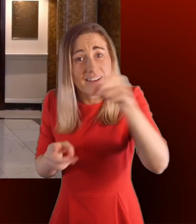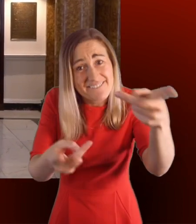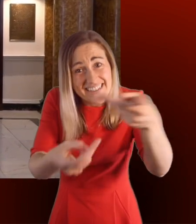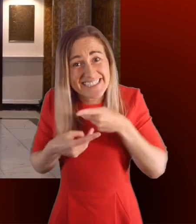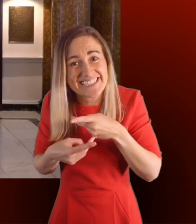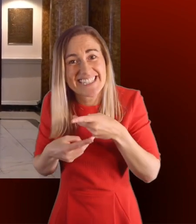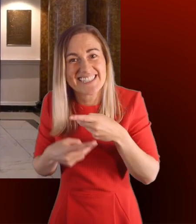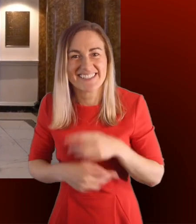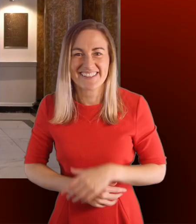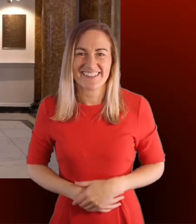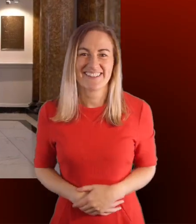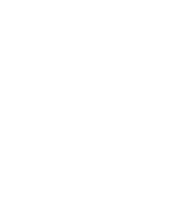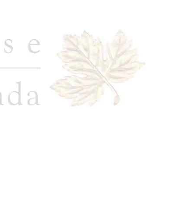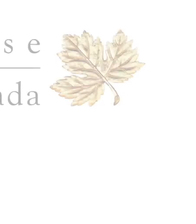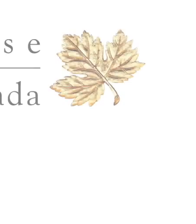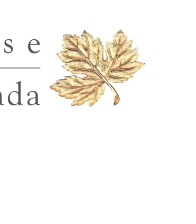tours again.